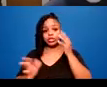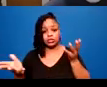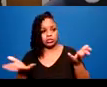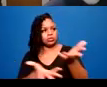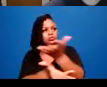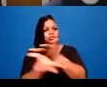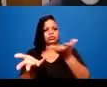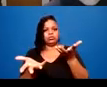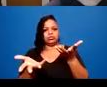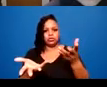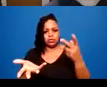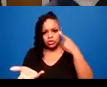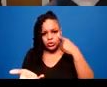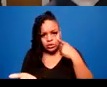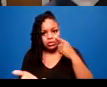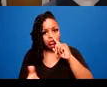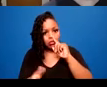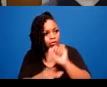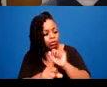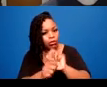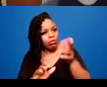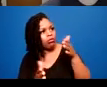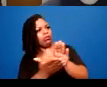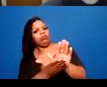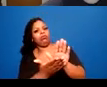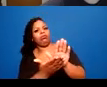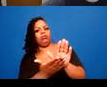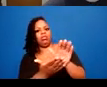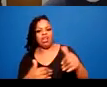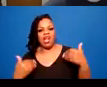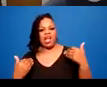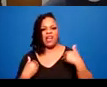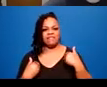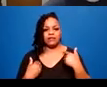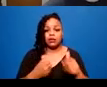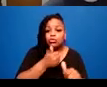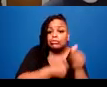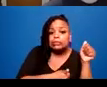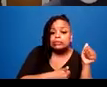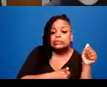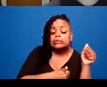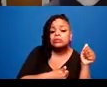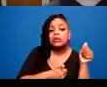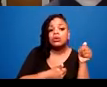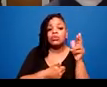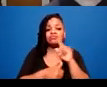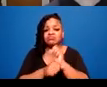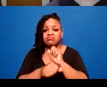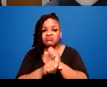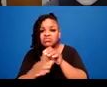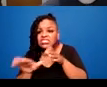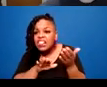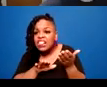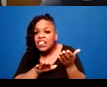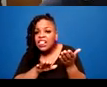that involve actual or threatened death or serious injury or a threat to the physical integrity of